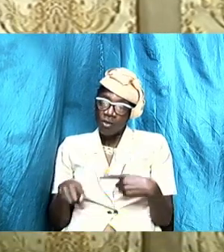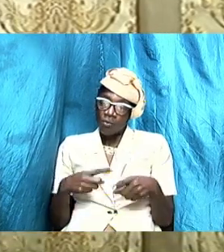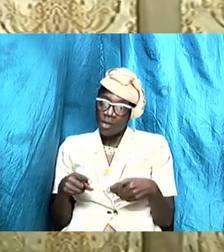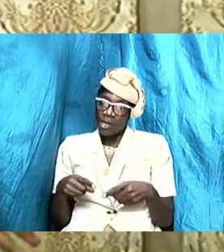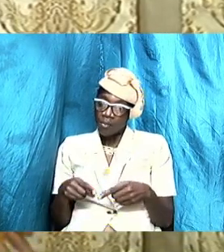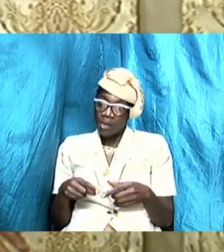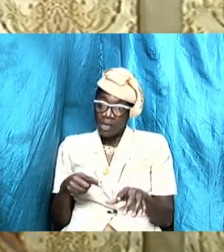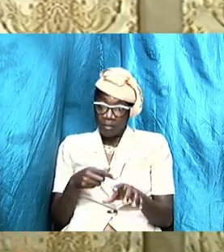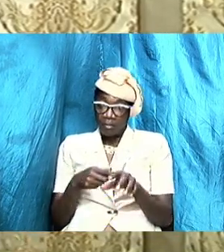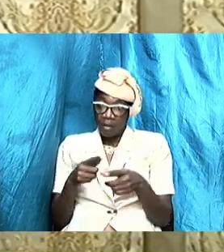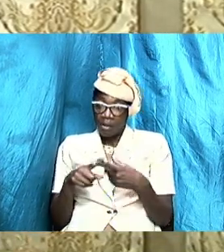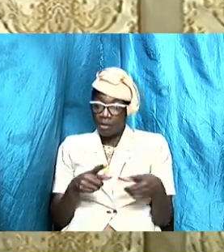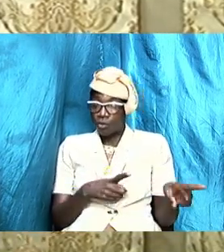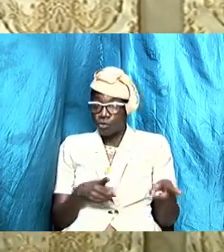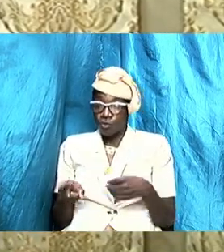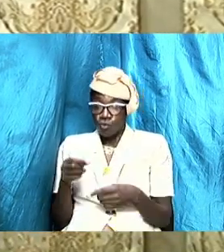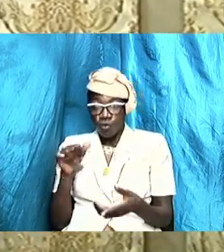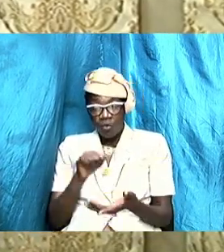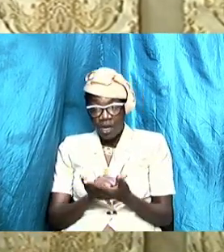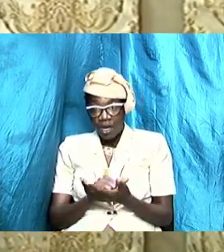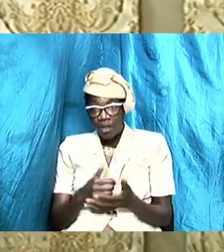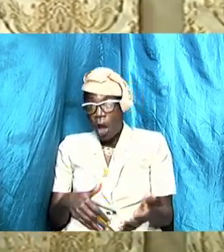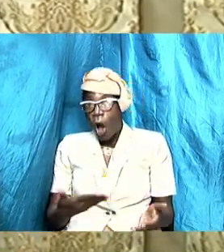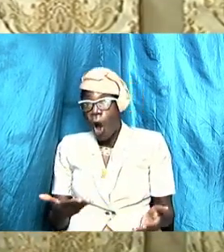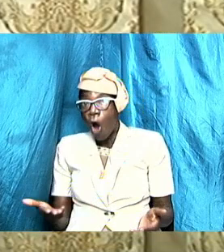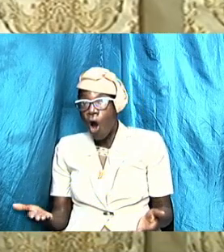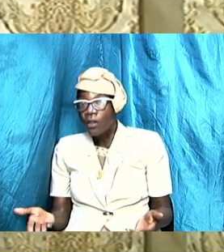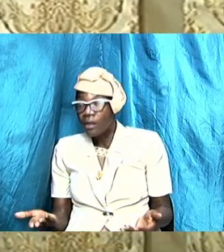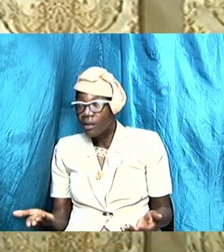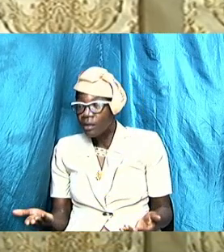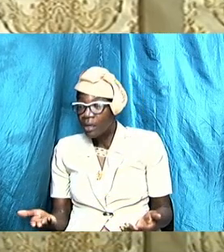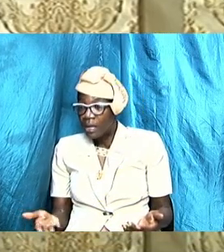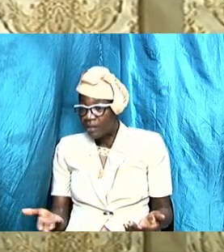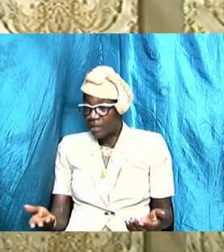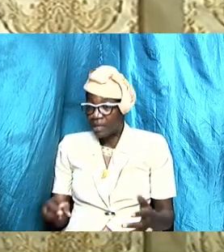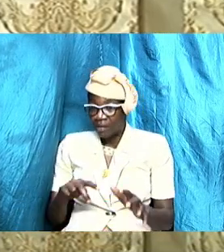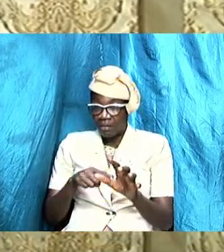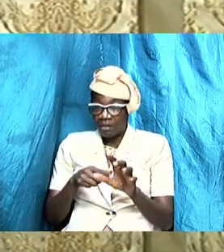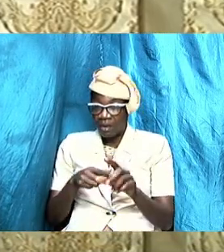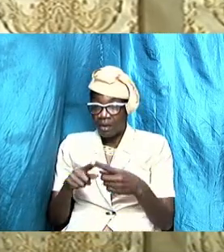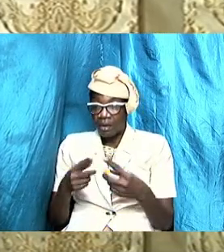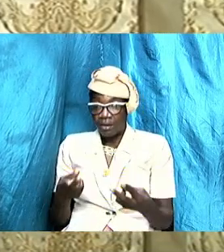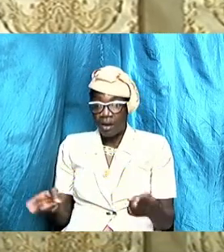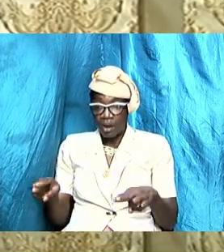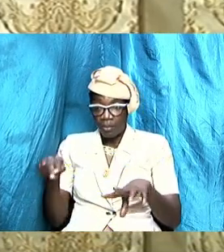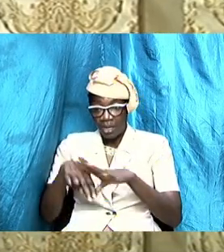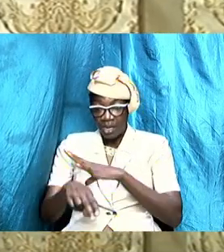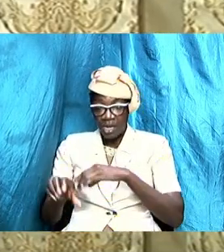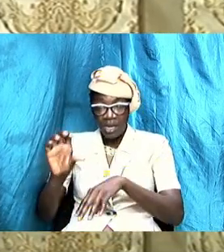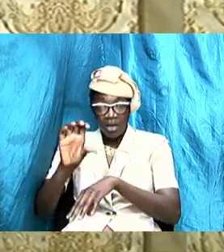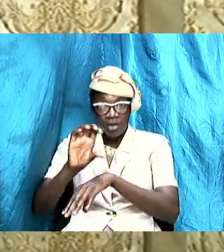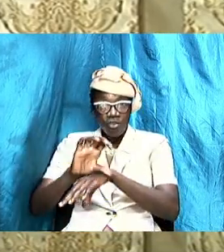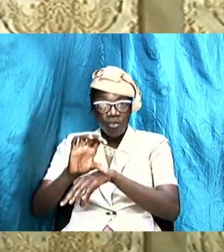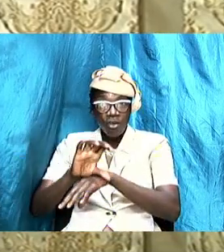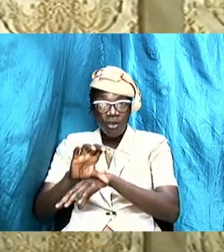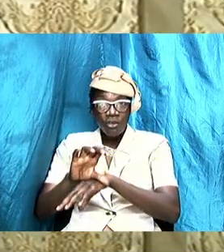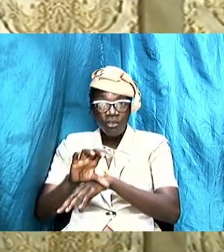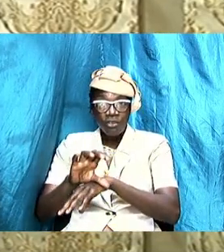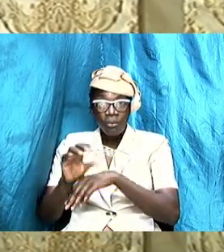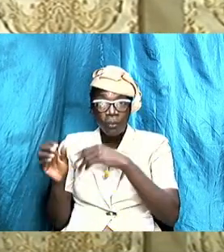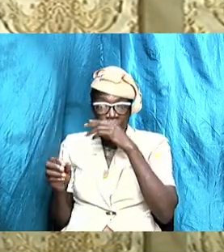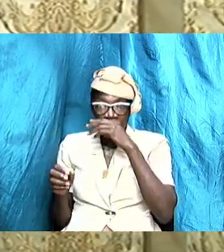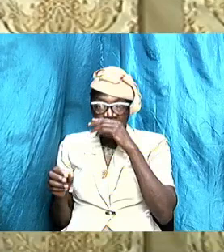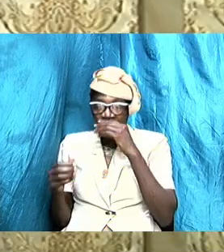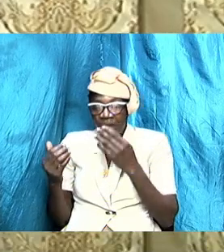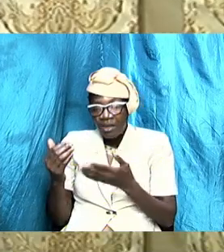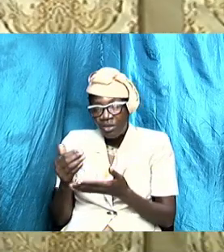out to do that, some other things started to happen within the church and he somehow